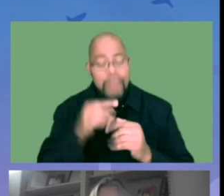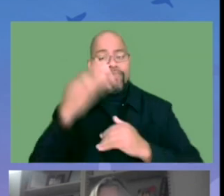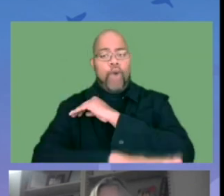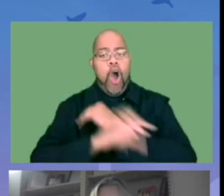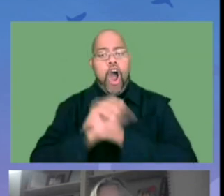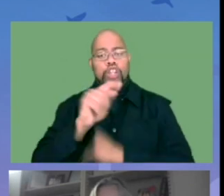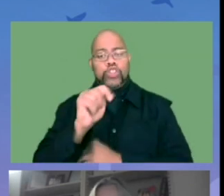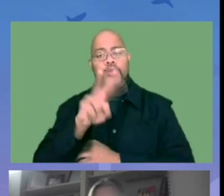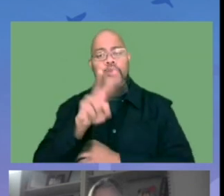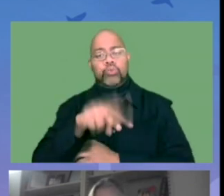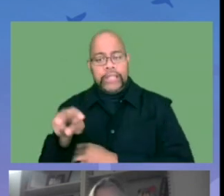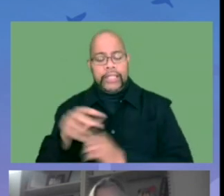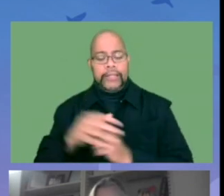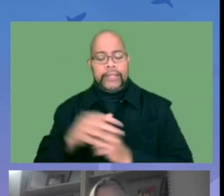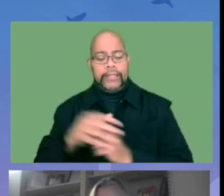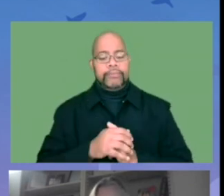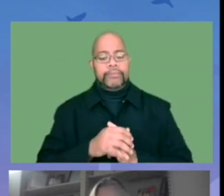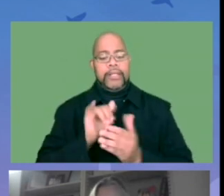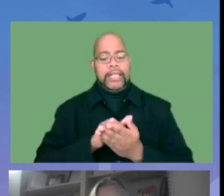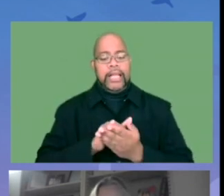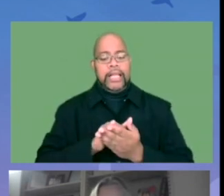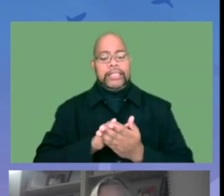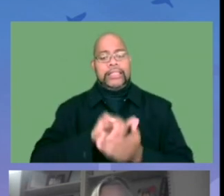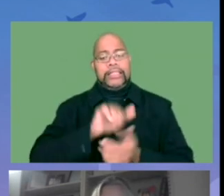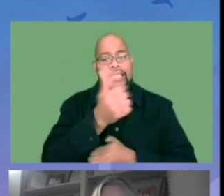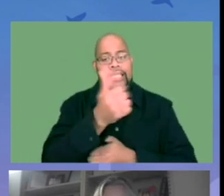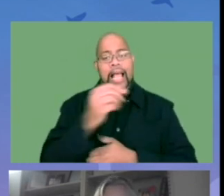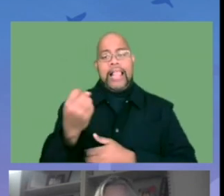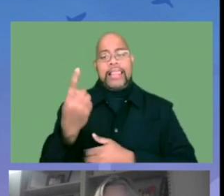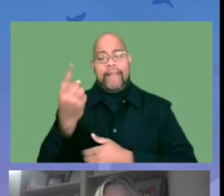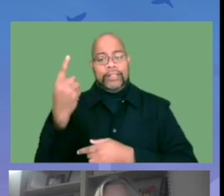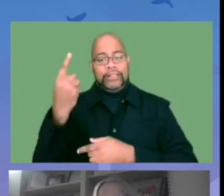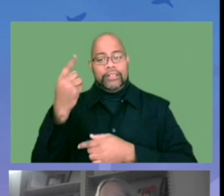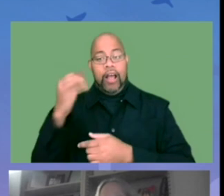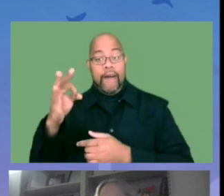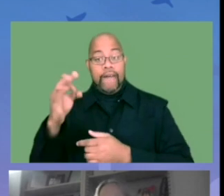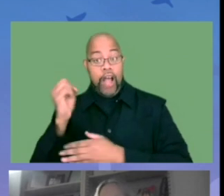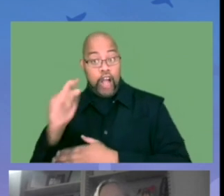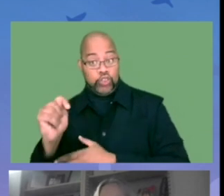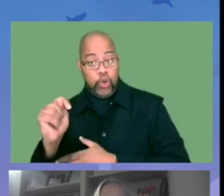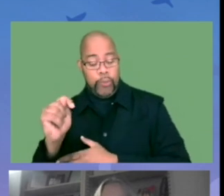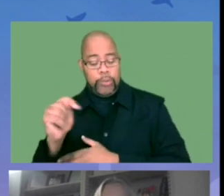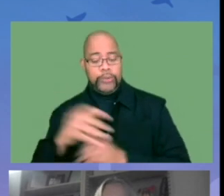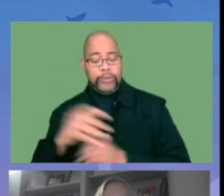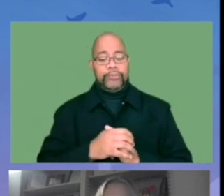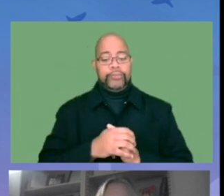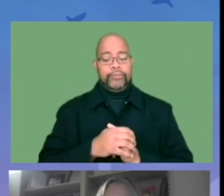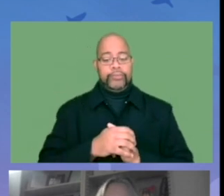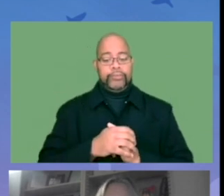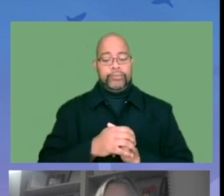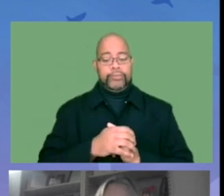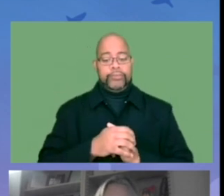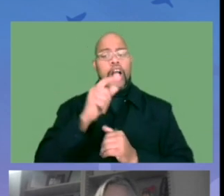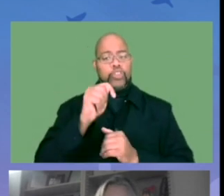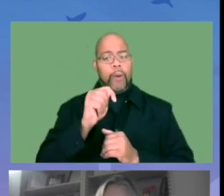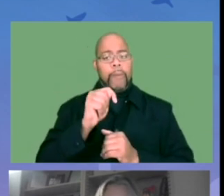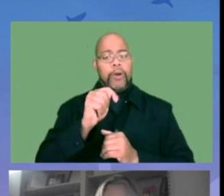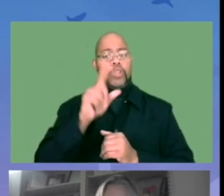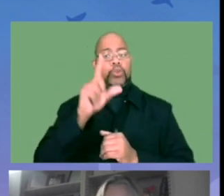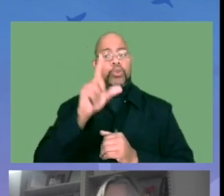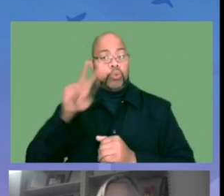to increase or enhance workforce capacity in the state and beyond. And so one of the ways that we're doing that is to offer